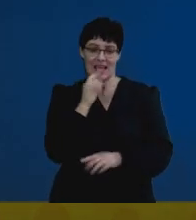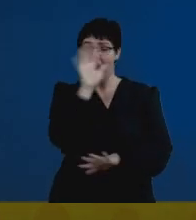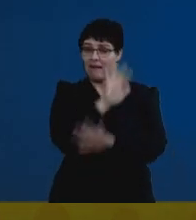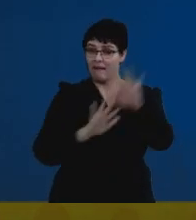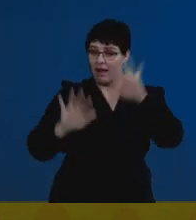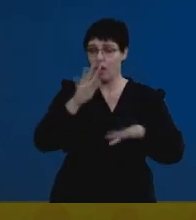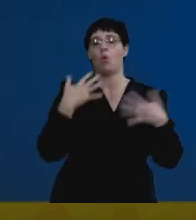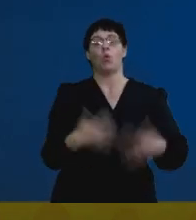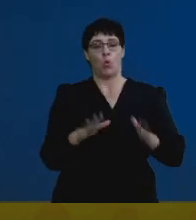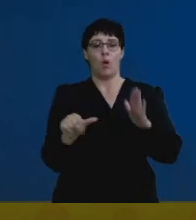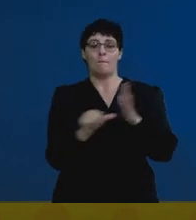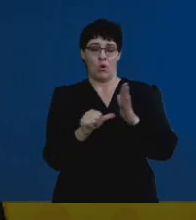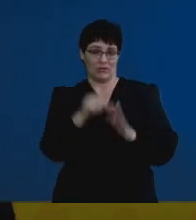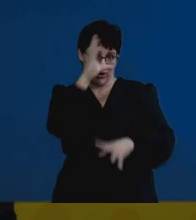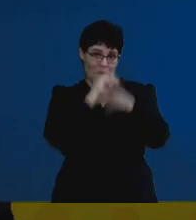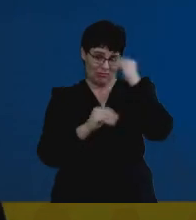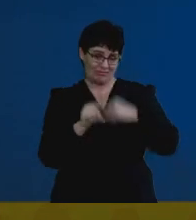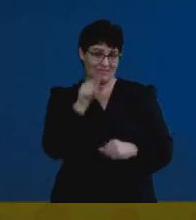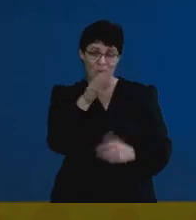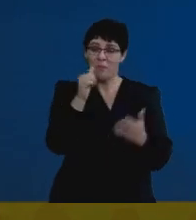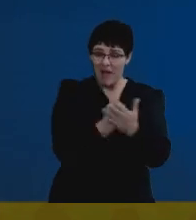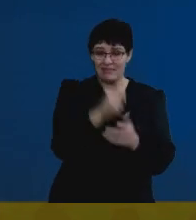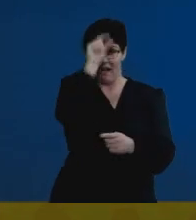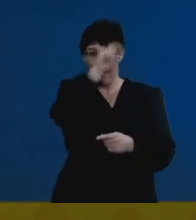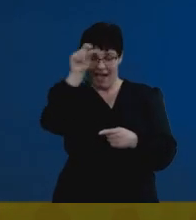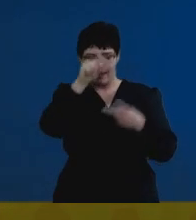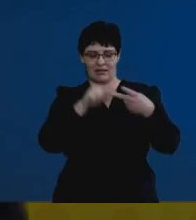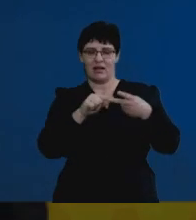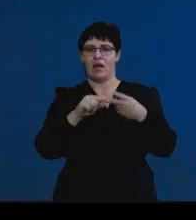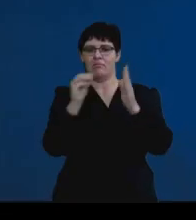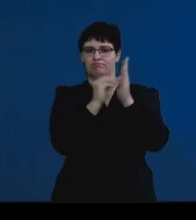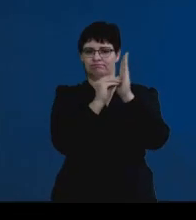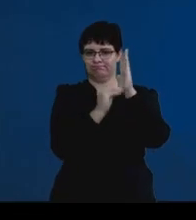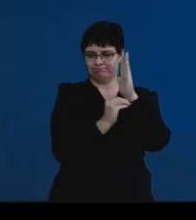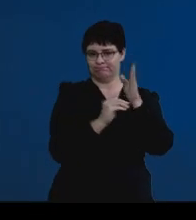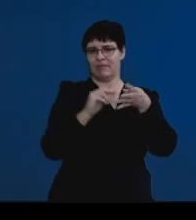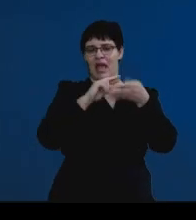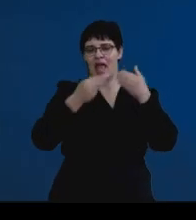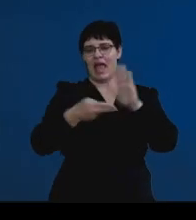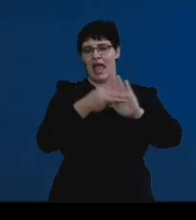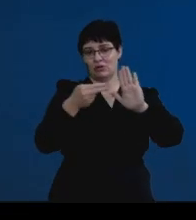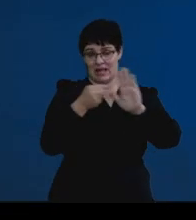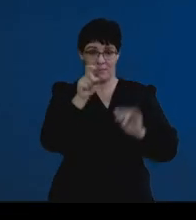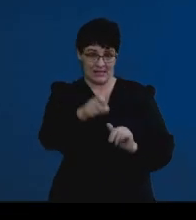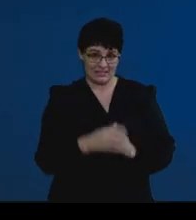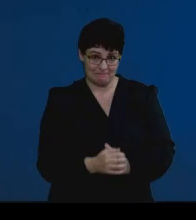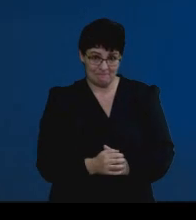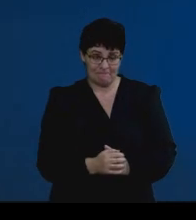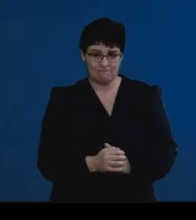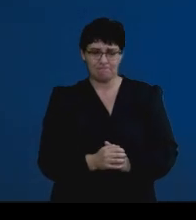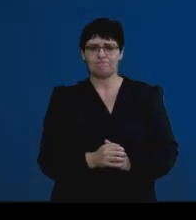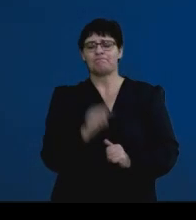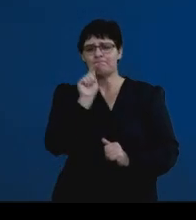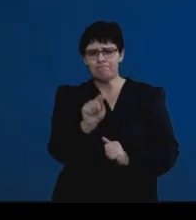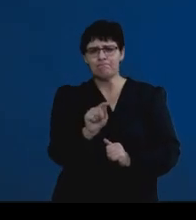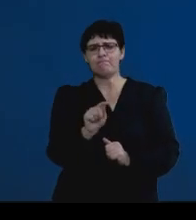important part of learning. So highlight, annotate as well. And I'll refer to annotate in a bit. Create